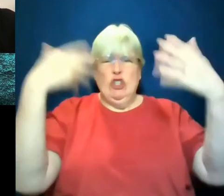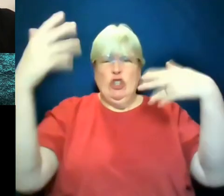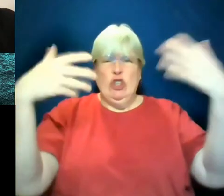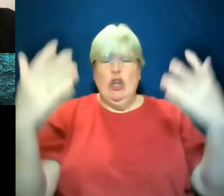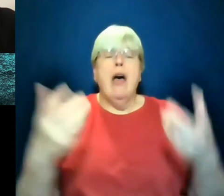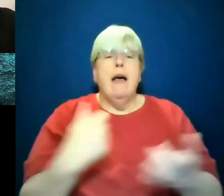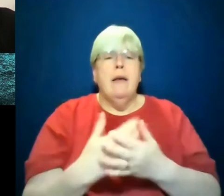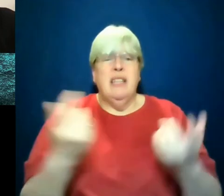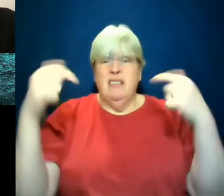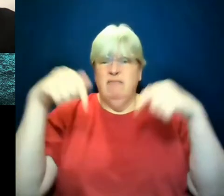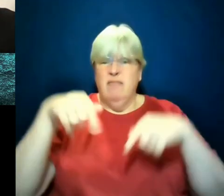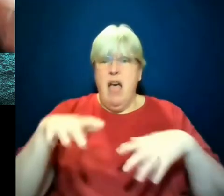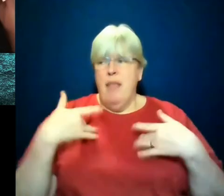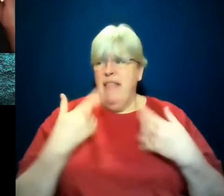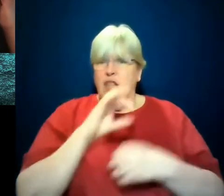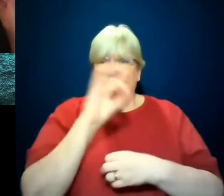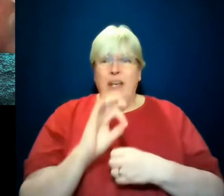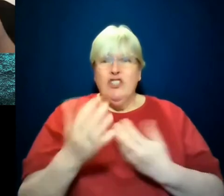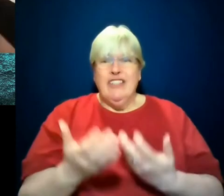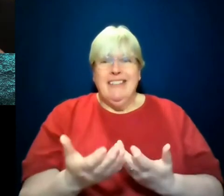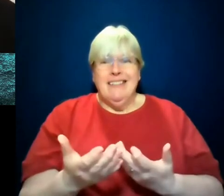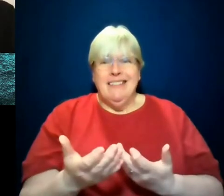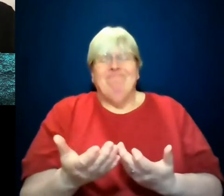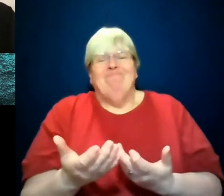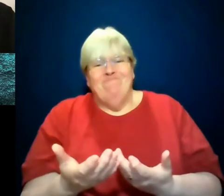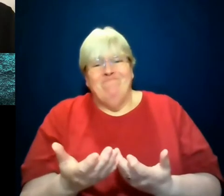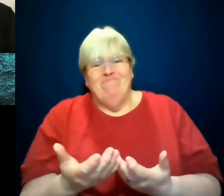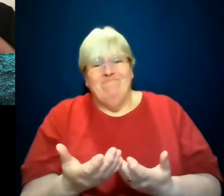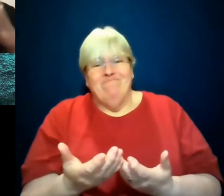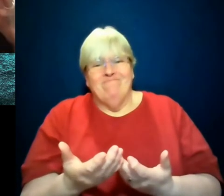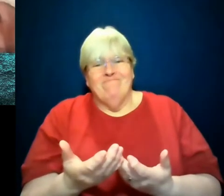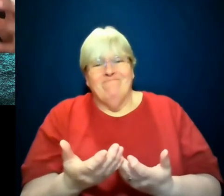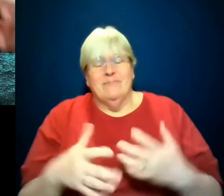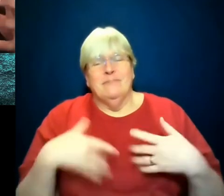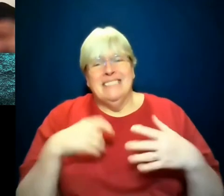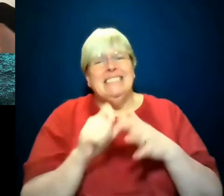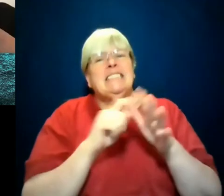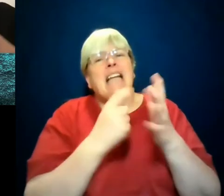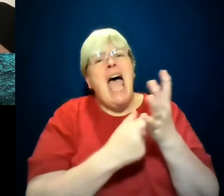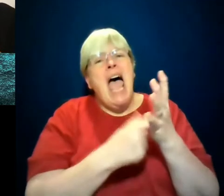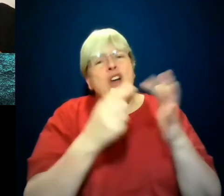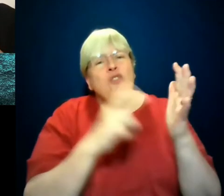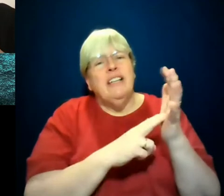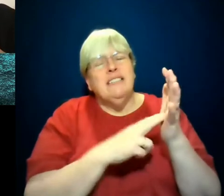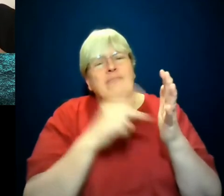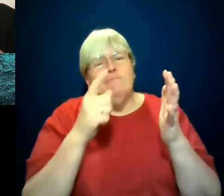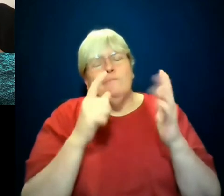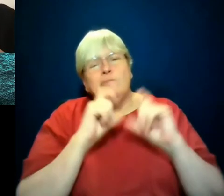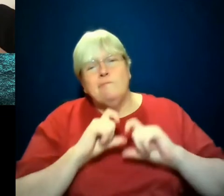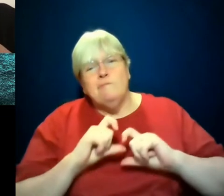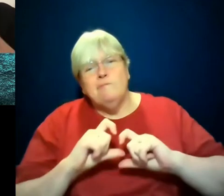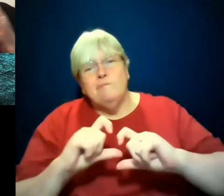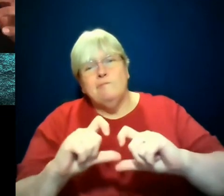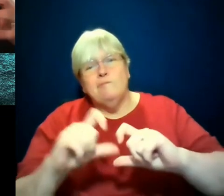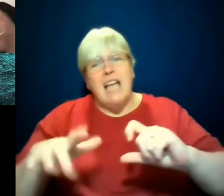the question. And, you know, that to me sums up Darren best, that he's all constantly living the question of